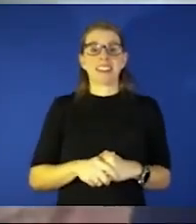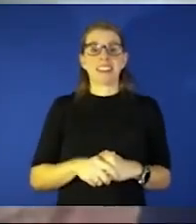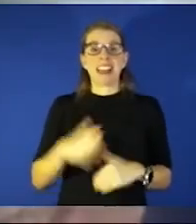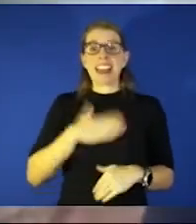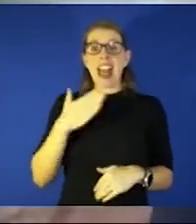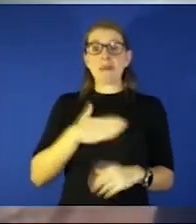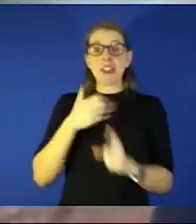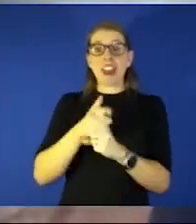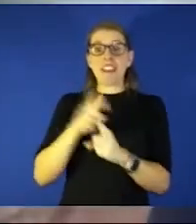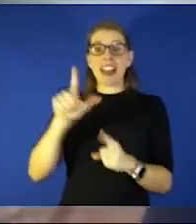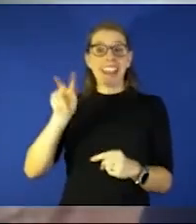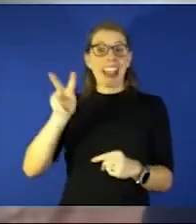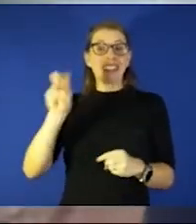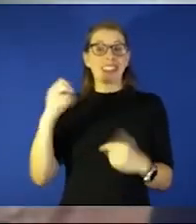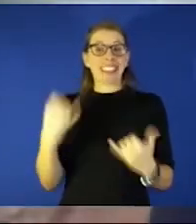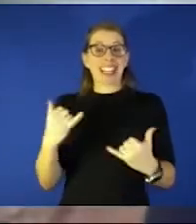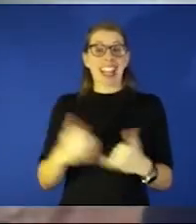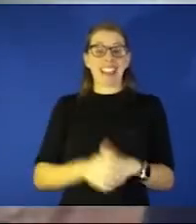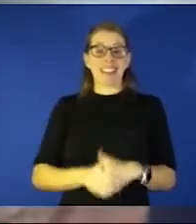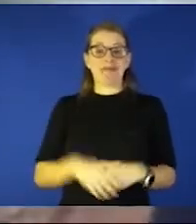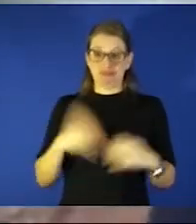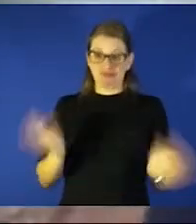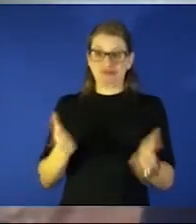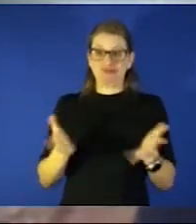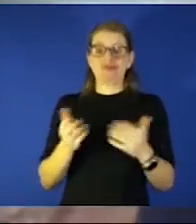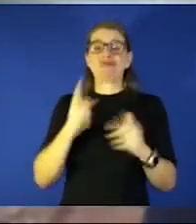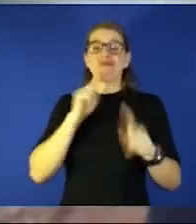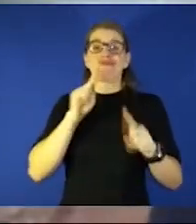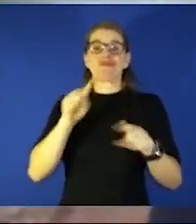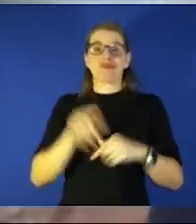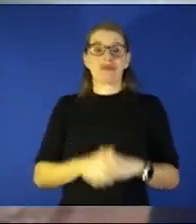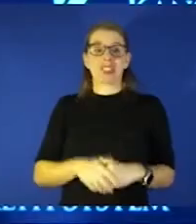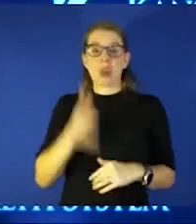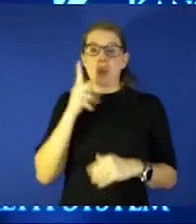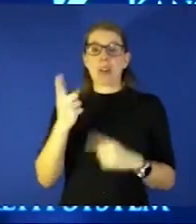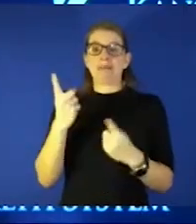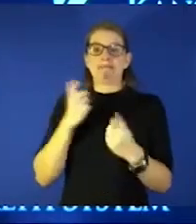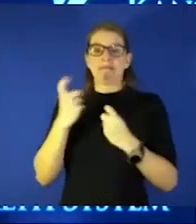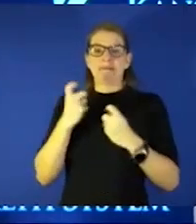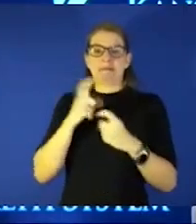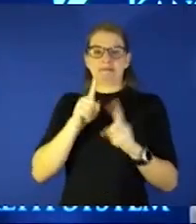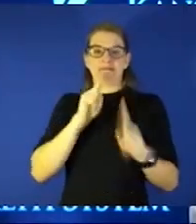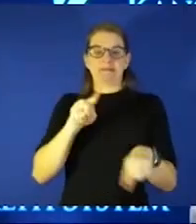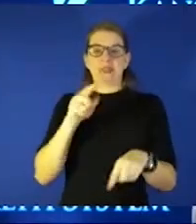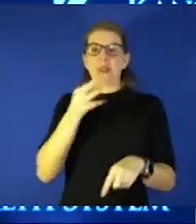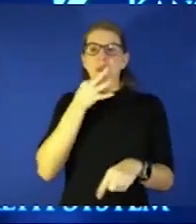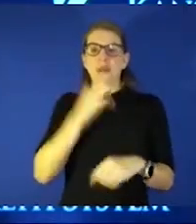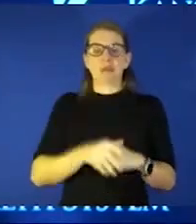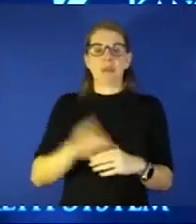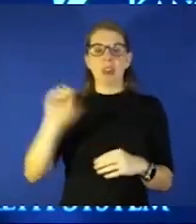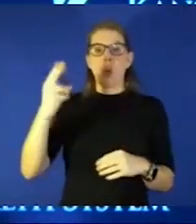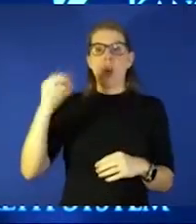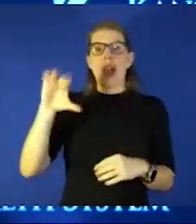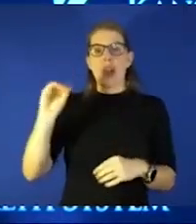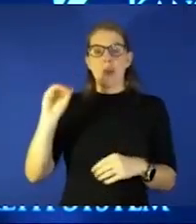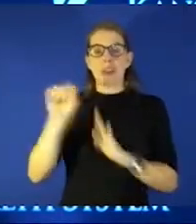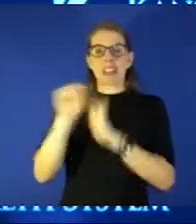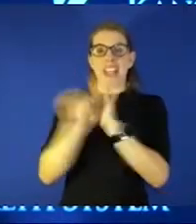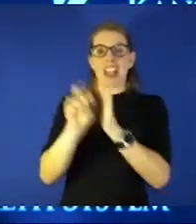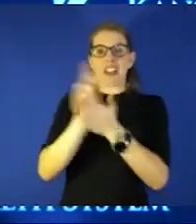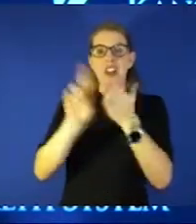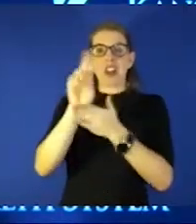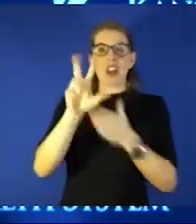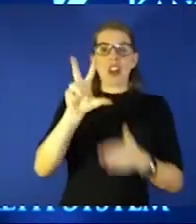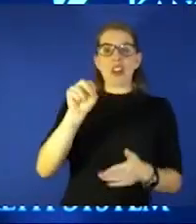today so um all right get after it and we'll get to some questions here in a bit all right a new study at Ohio State University is estimated 30 to 50 percent of health care